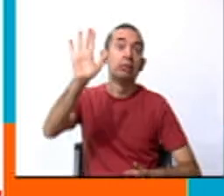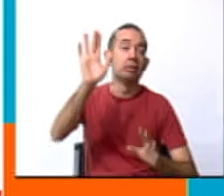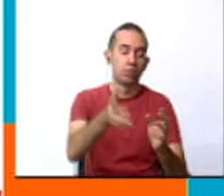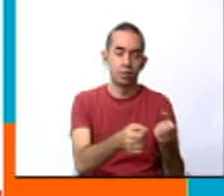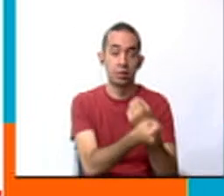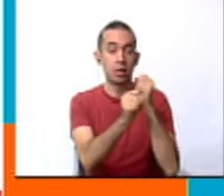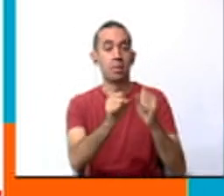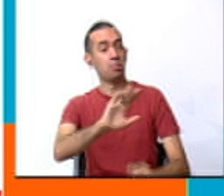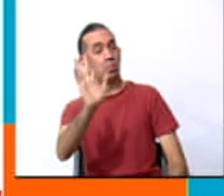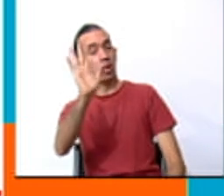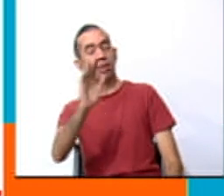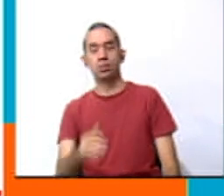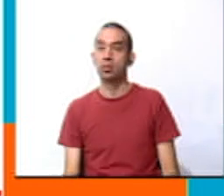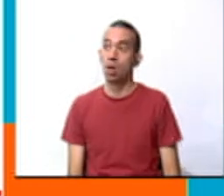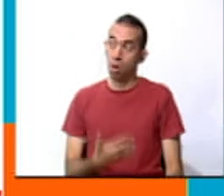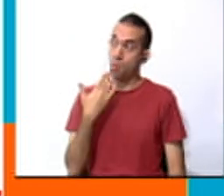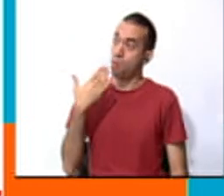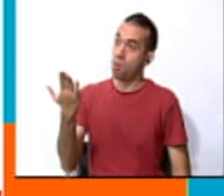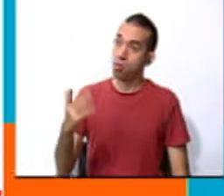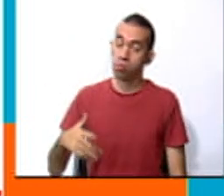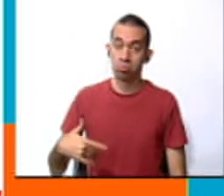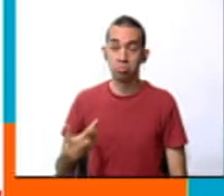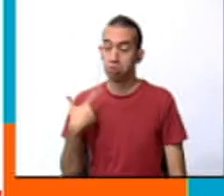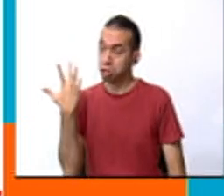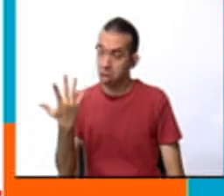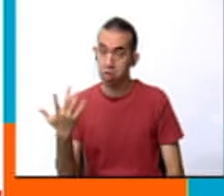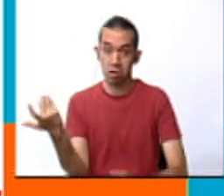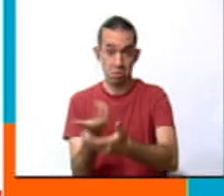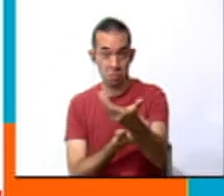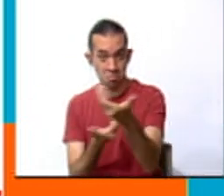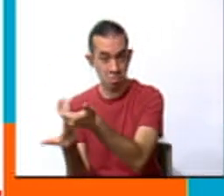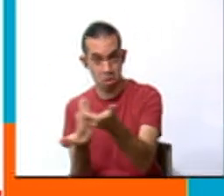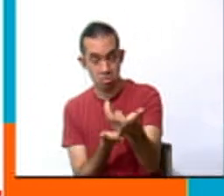Thank you very much, Mr. Firefighter.